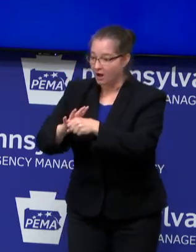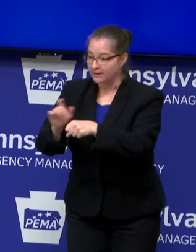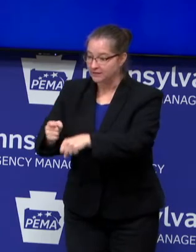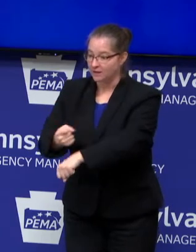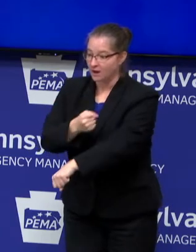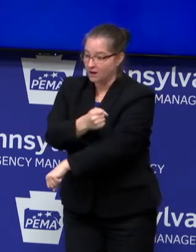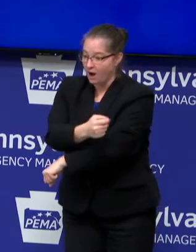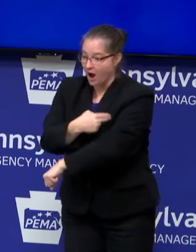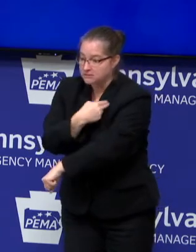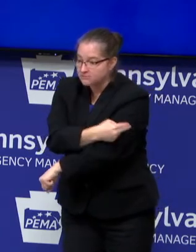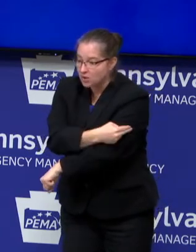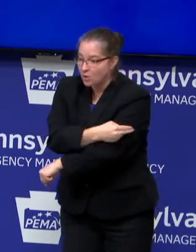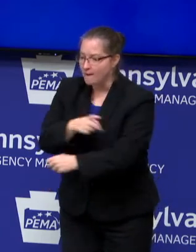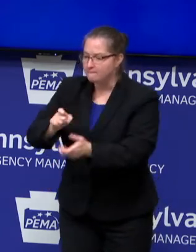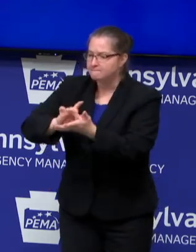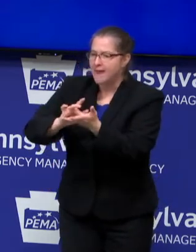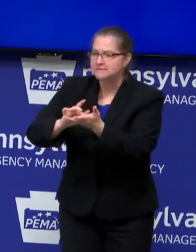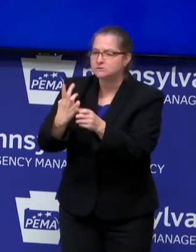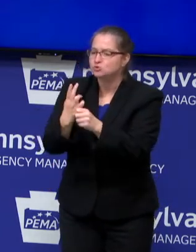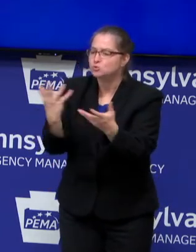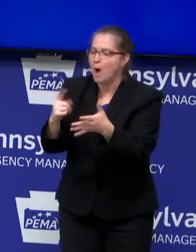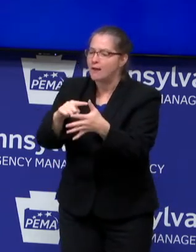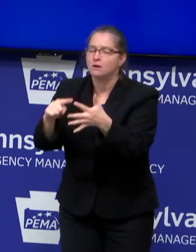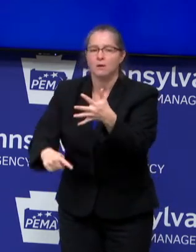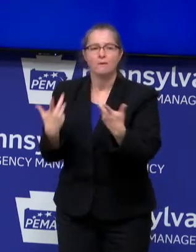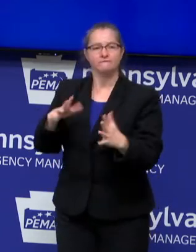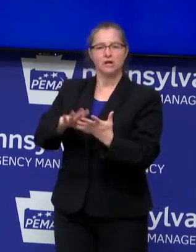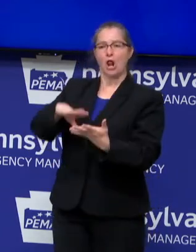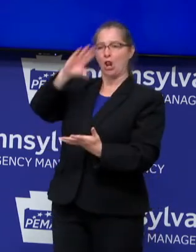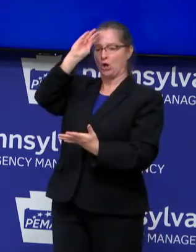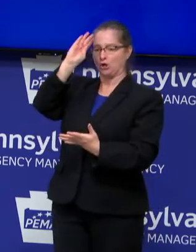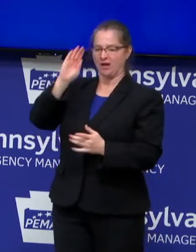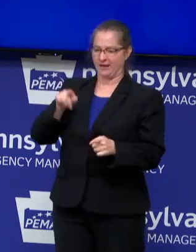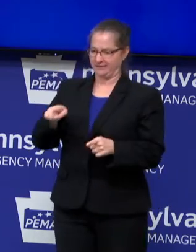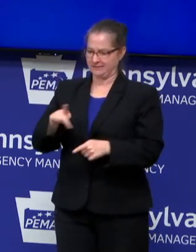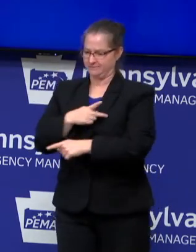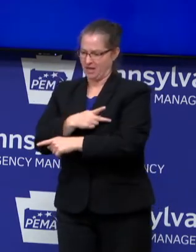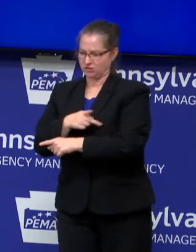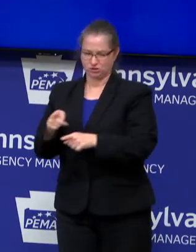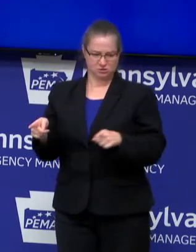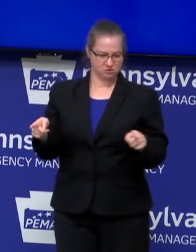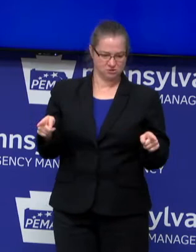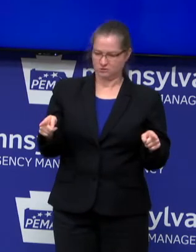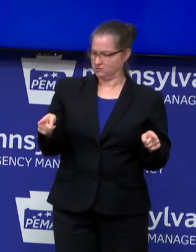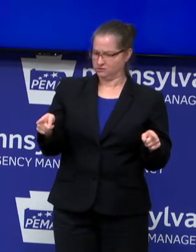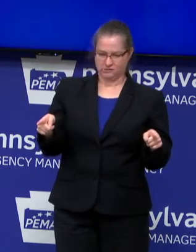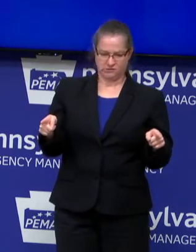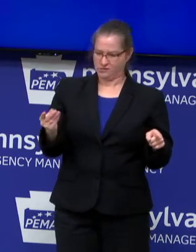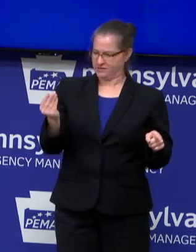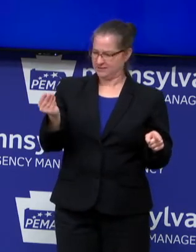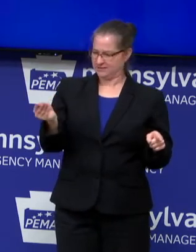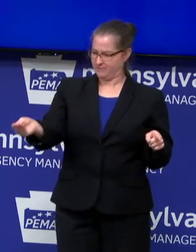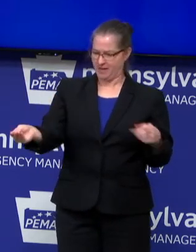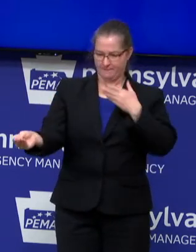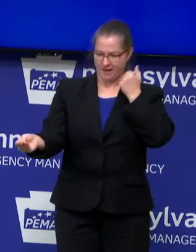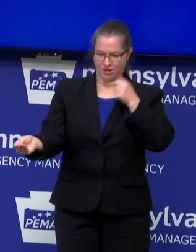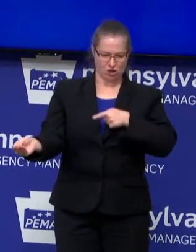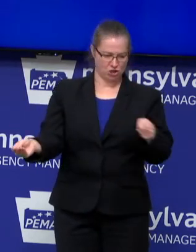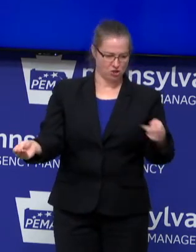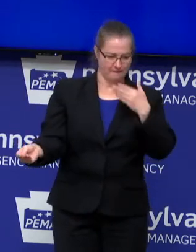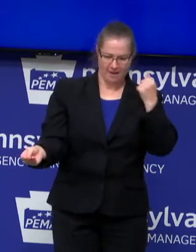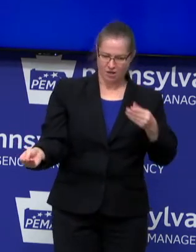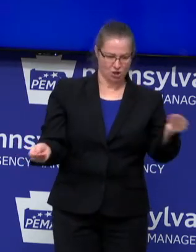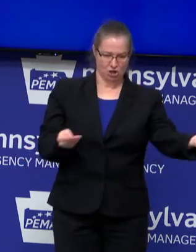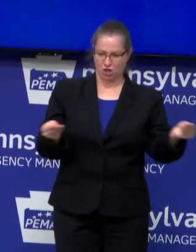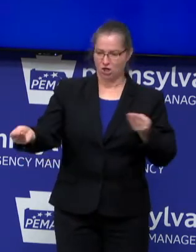which makes sense for this patient and doesn't make sense for this patient who has COVID. We've actually learned a lot